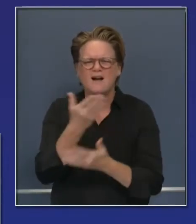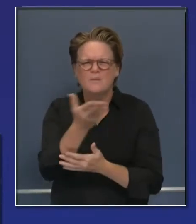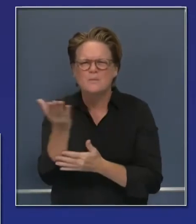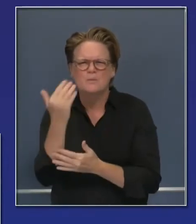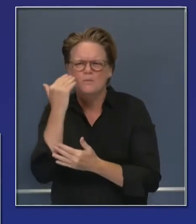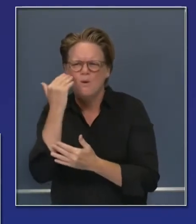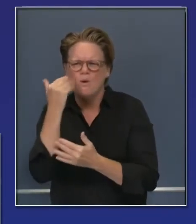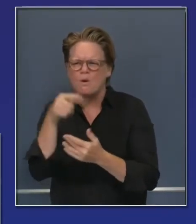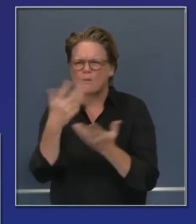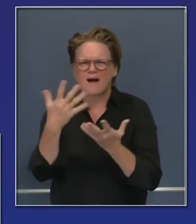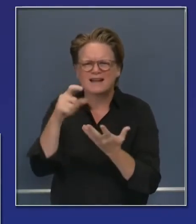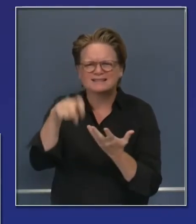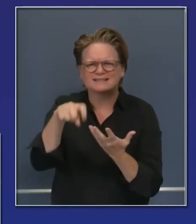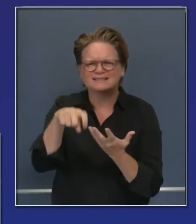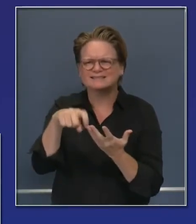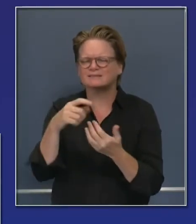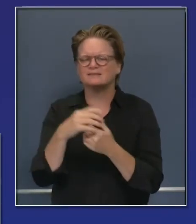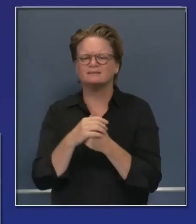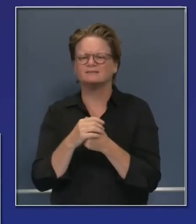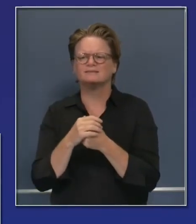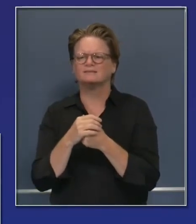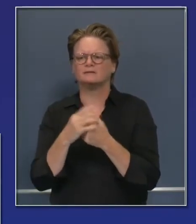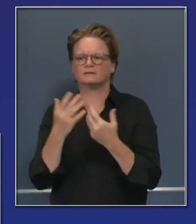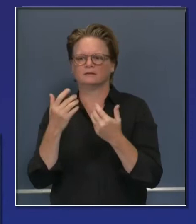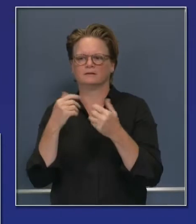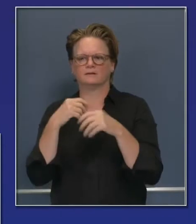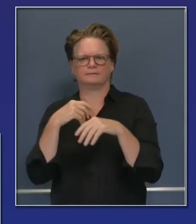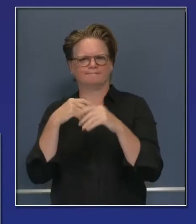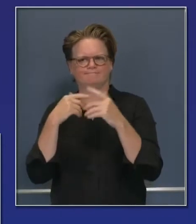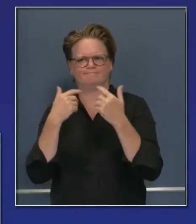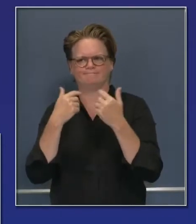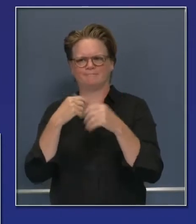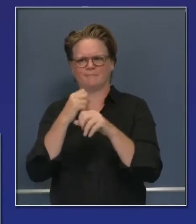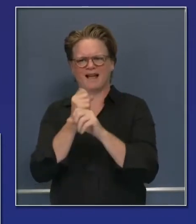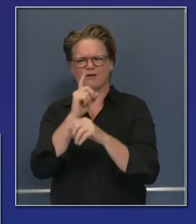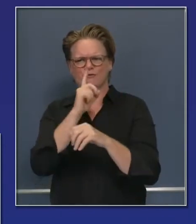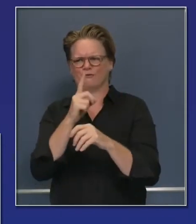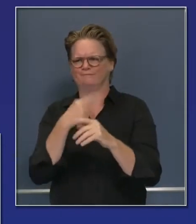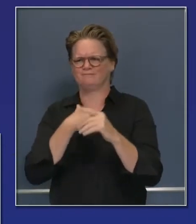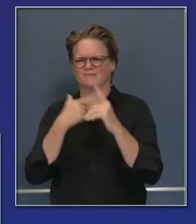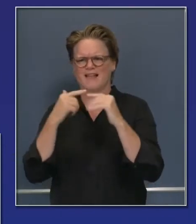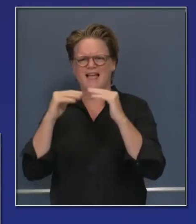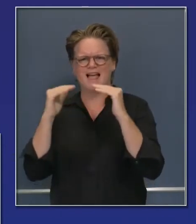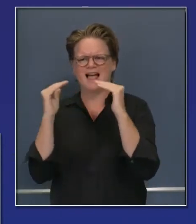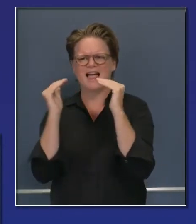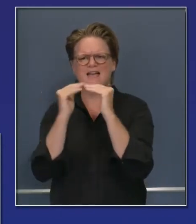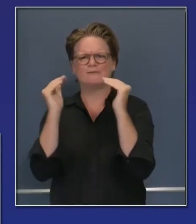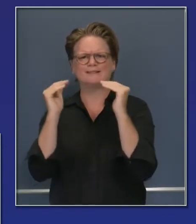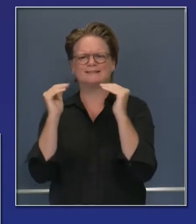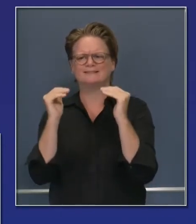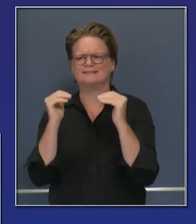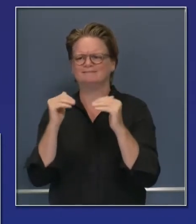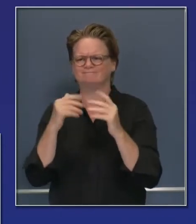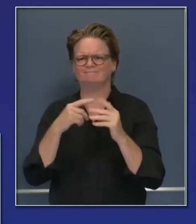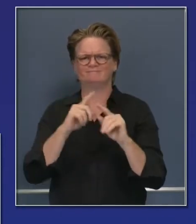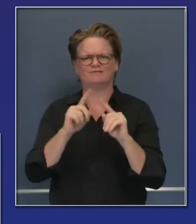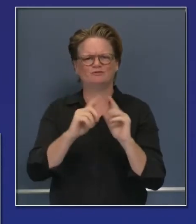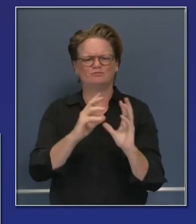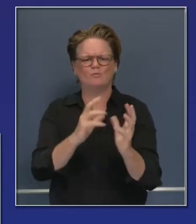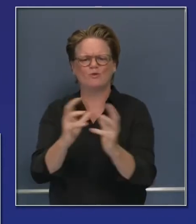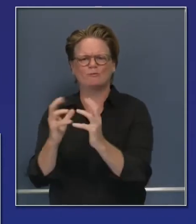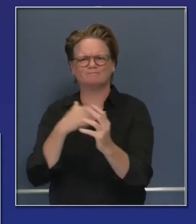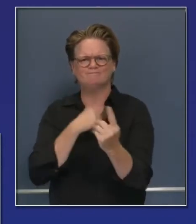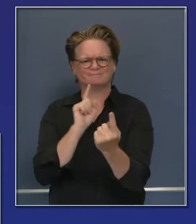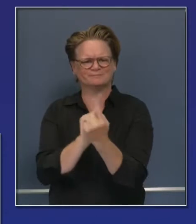they're demanding in terms of equity, response times, diagnostic, kind of diagnostics that they're looking for